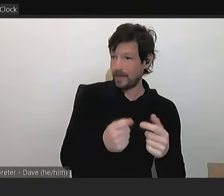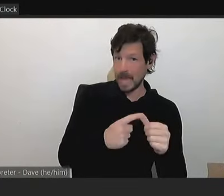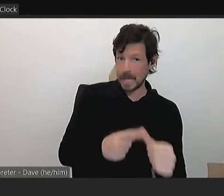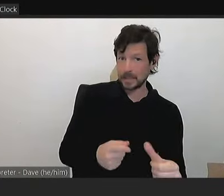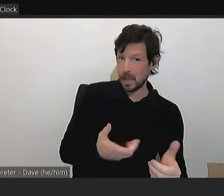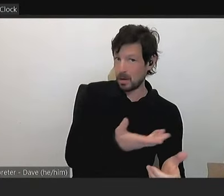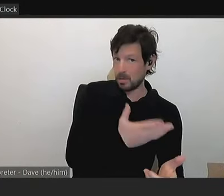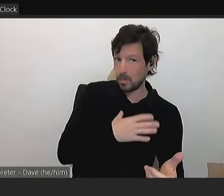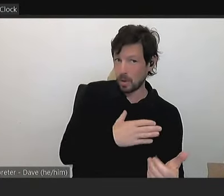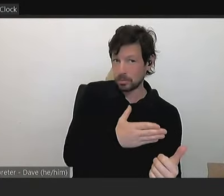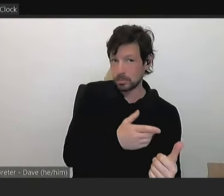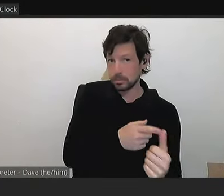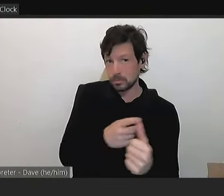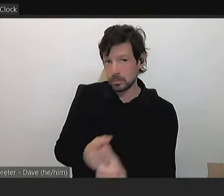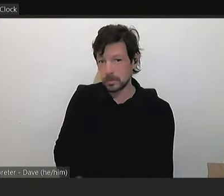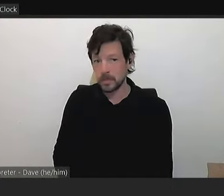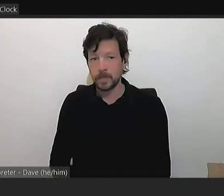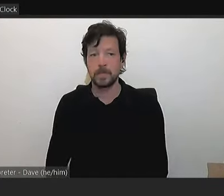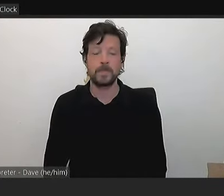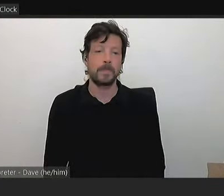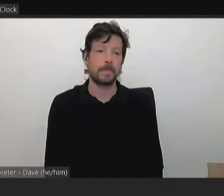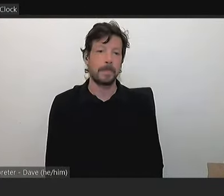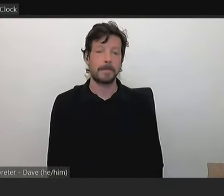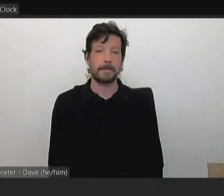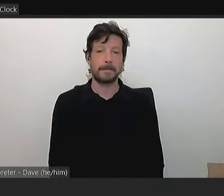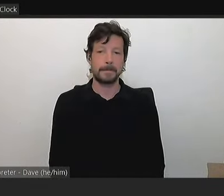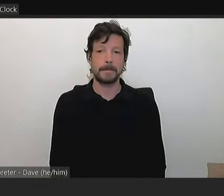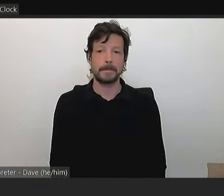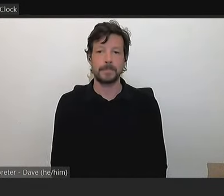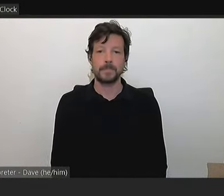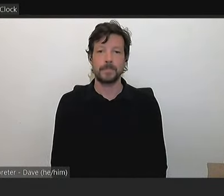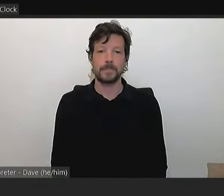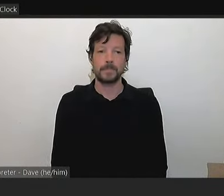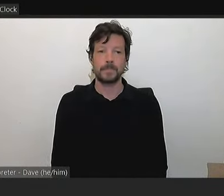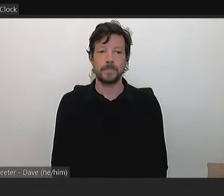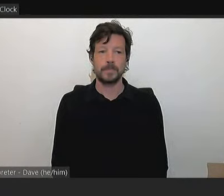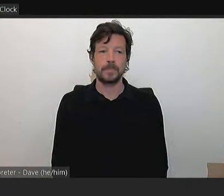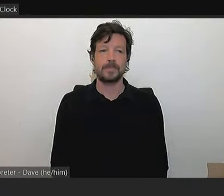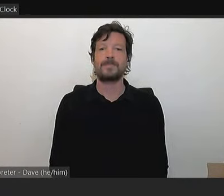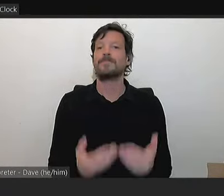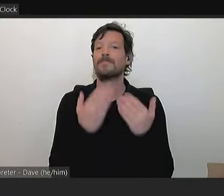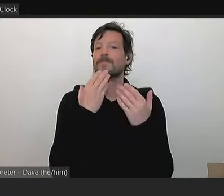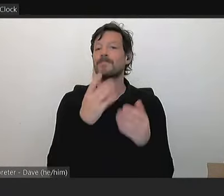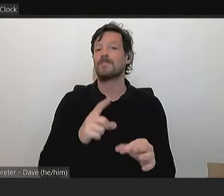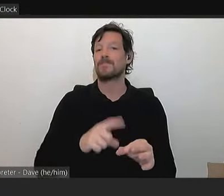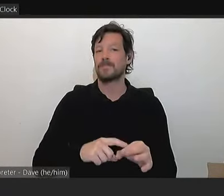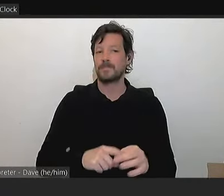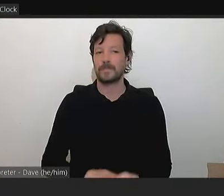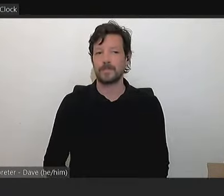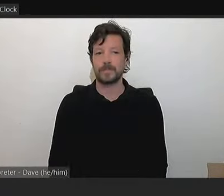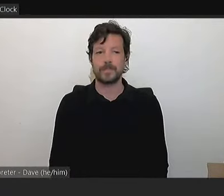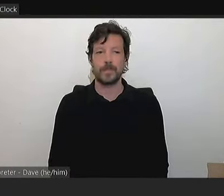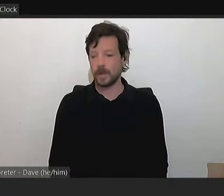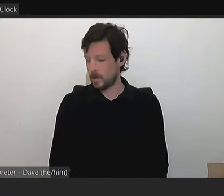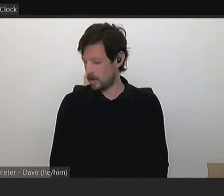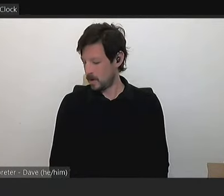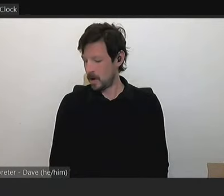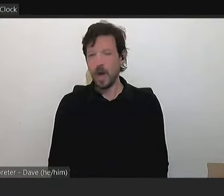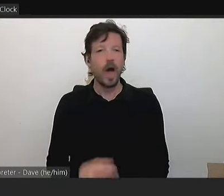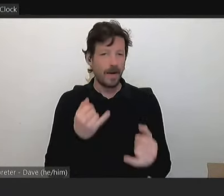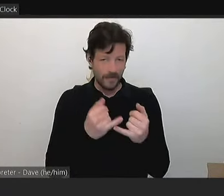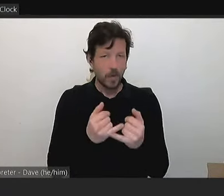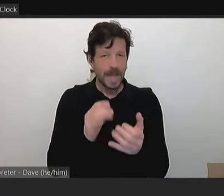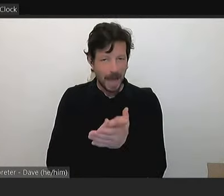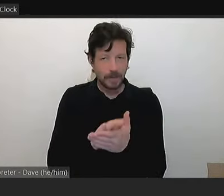that? Thank you. Thanks, Chris. Thank you for the question, Chris, and certainly more than happy to connect with tomorrow if there's